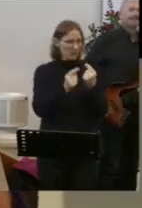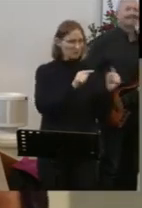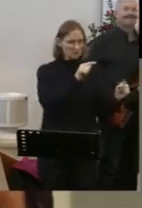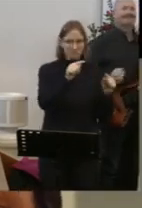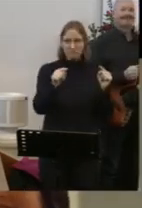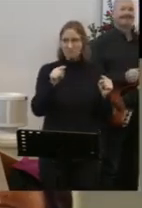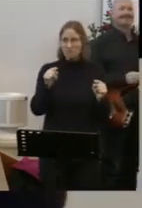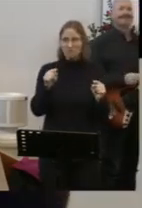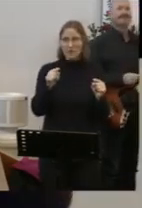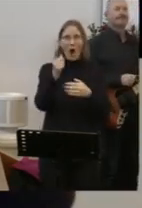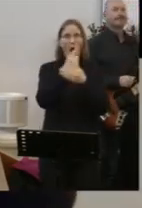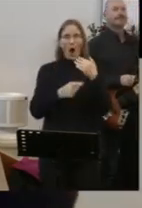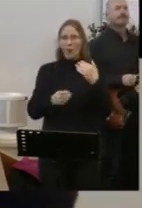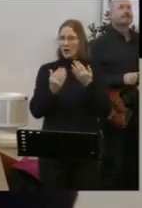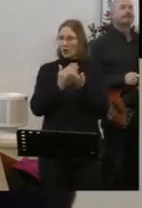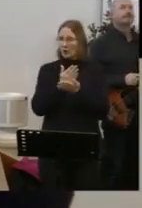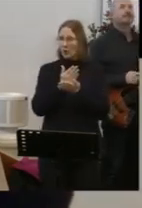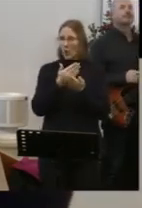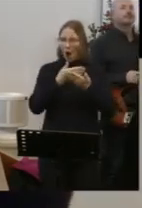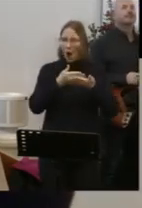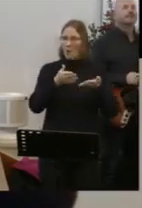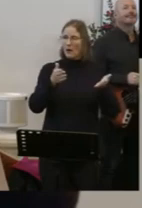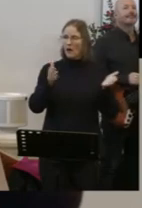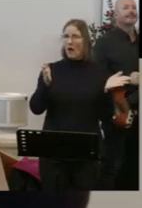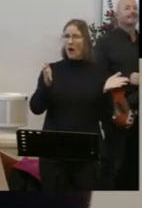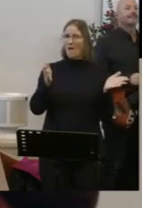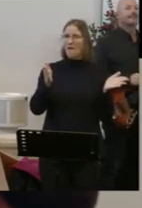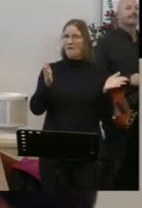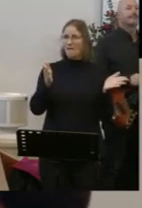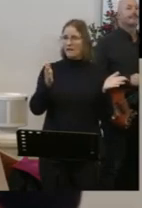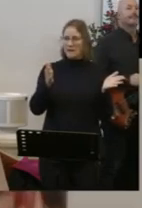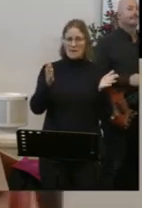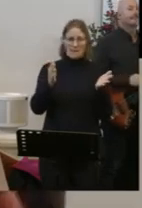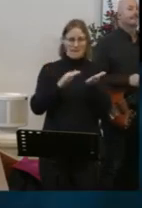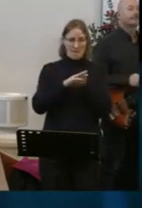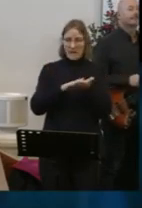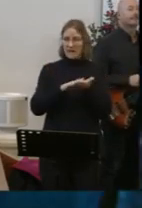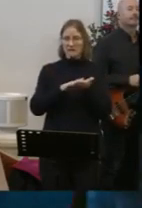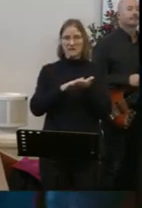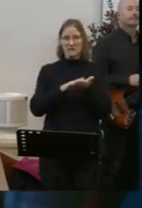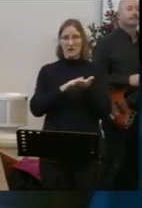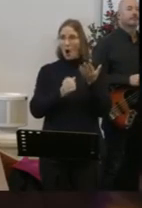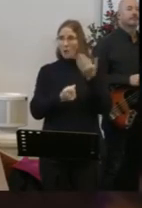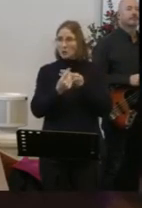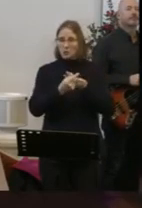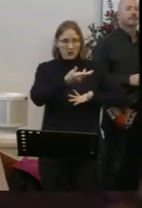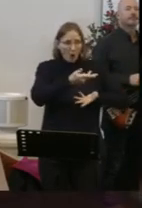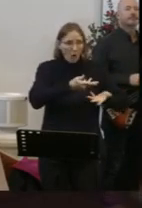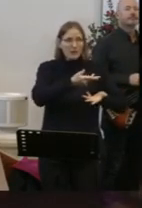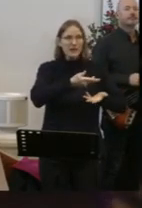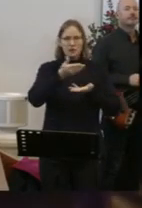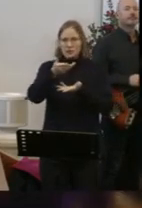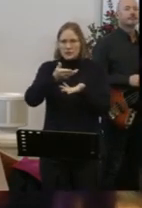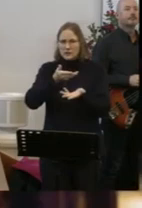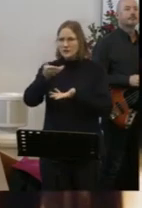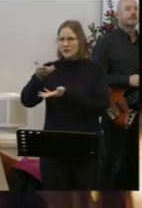only through opening your life up That spaces for honest conversations are possible Spaces where people can